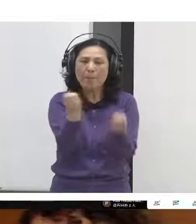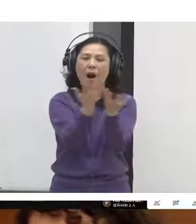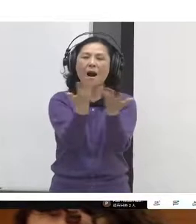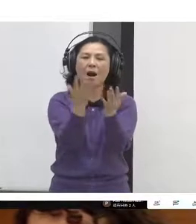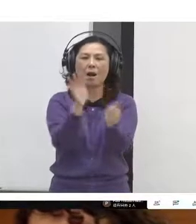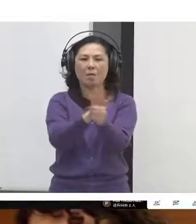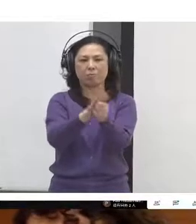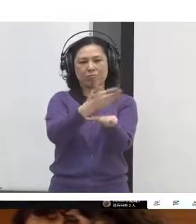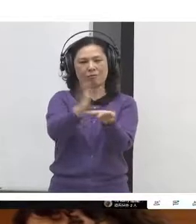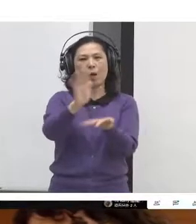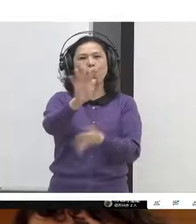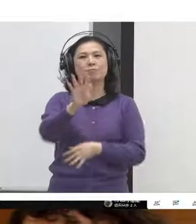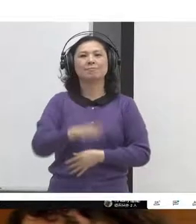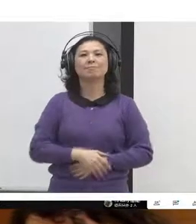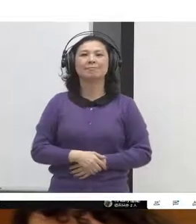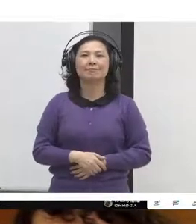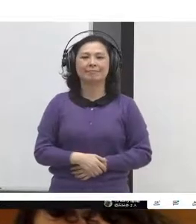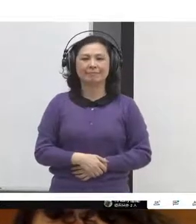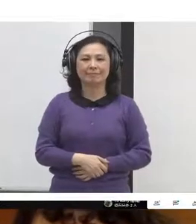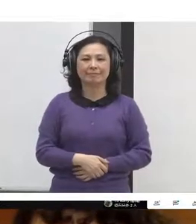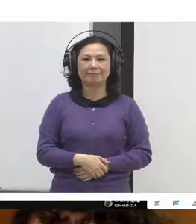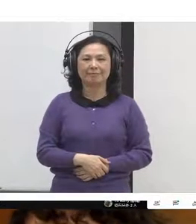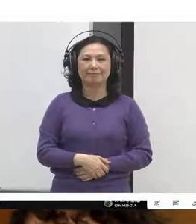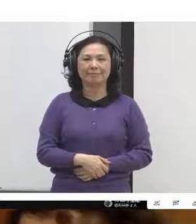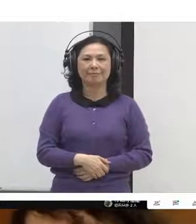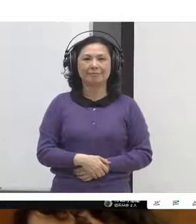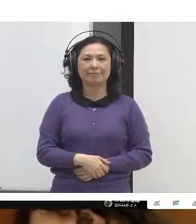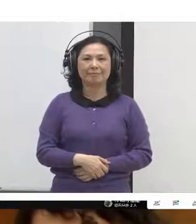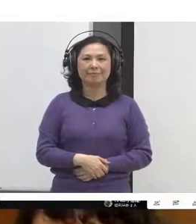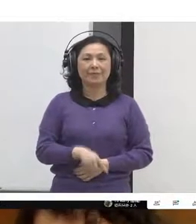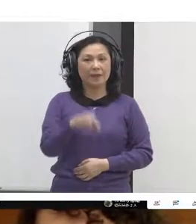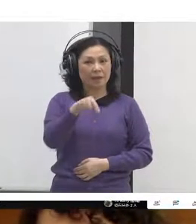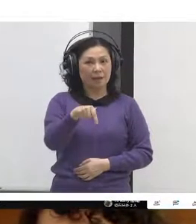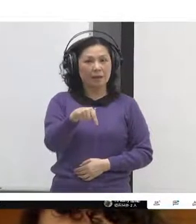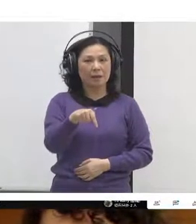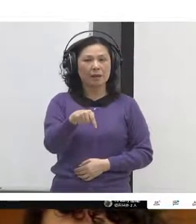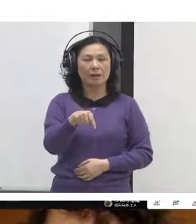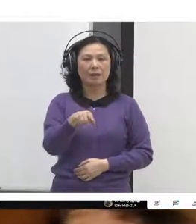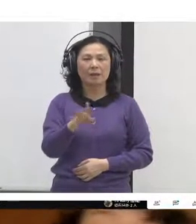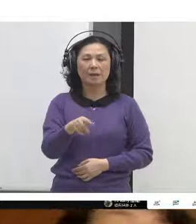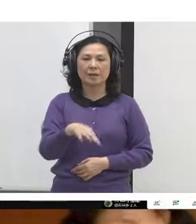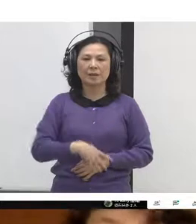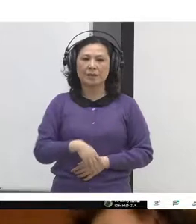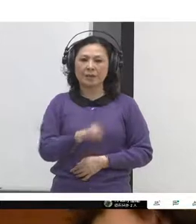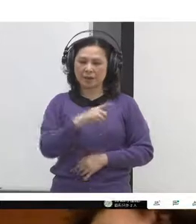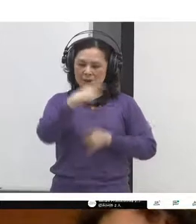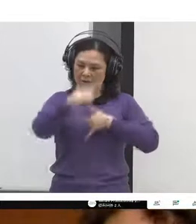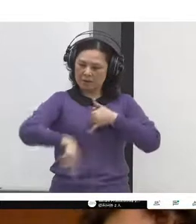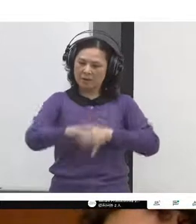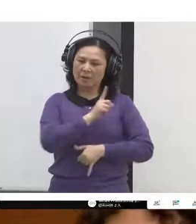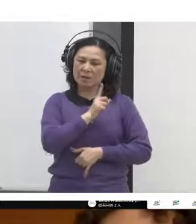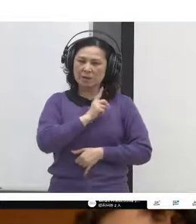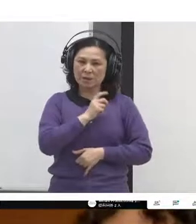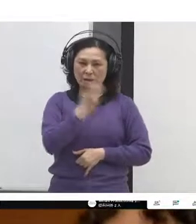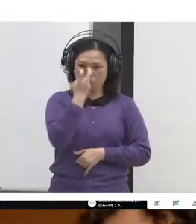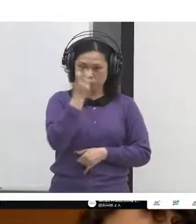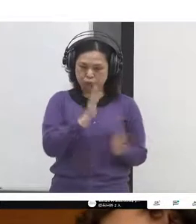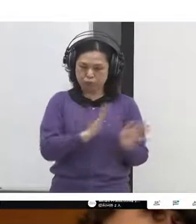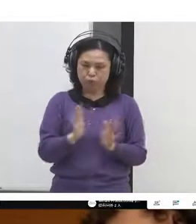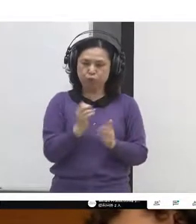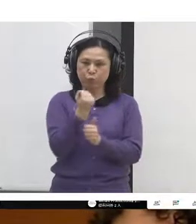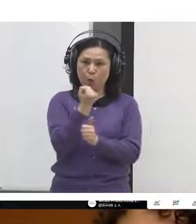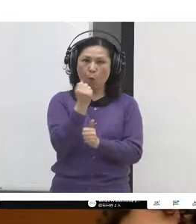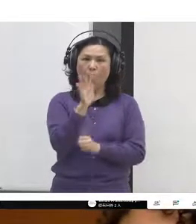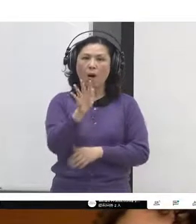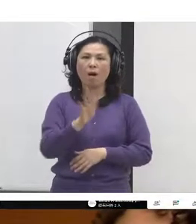Once we had a self-organizing system and a conflict resilience system, the political team got down to work,